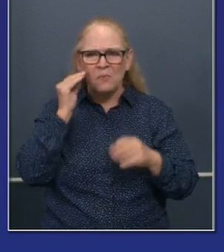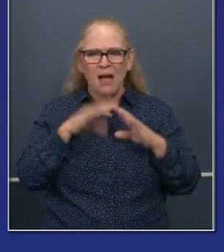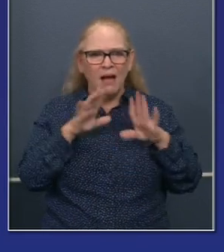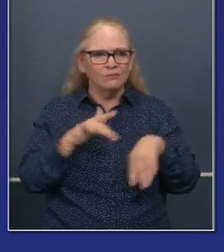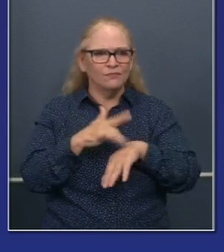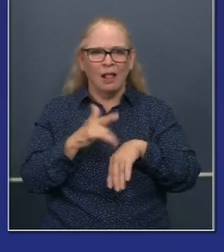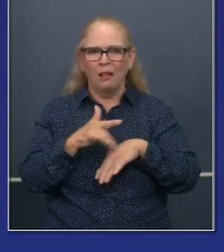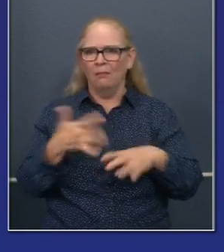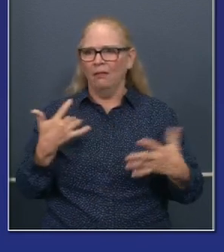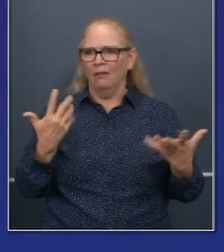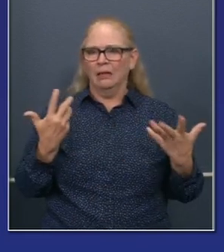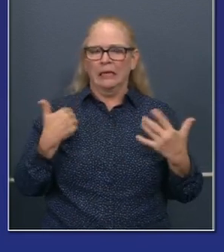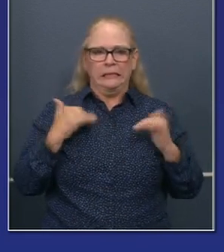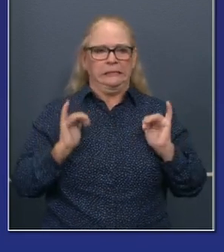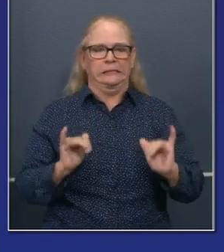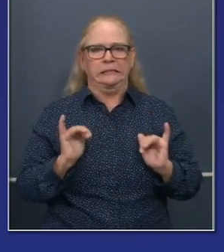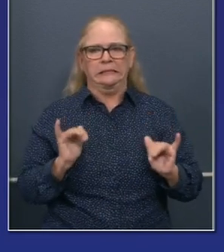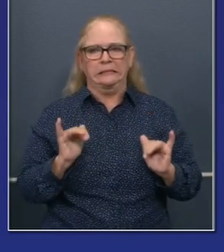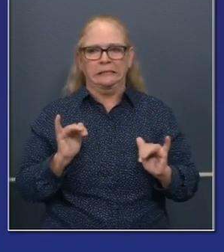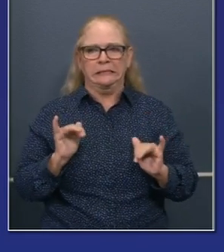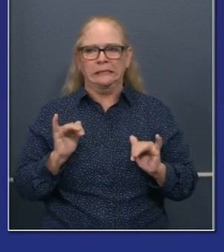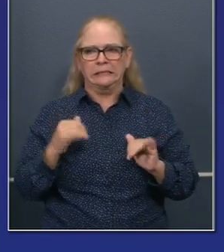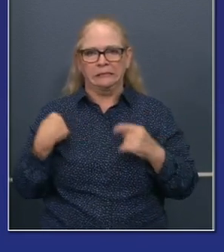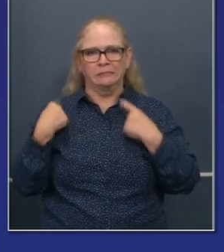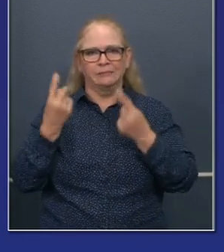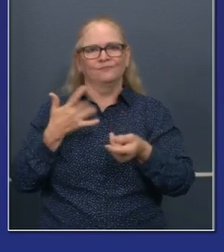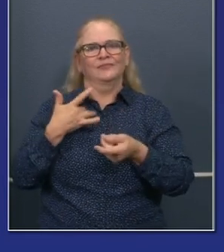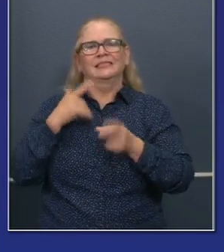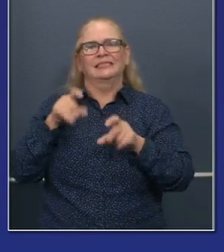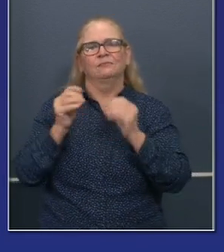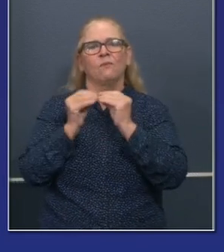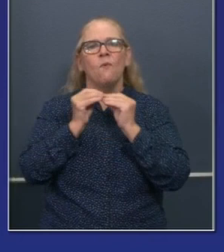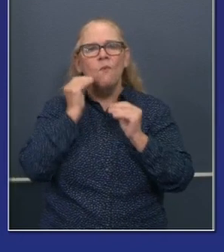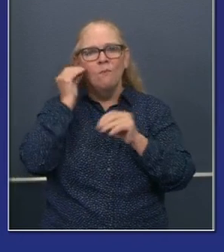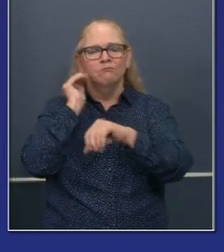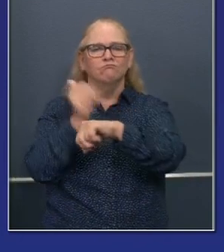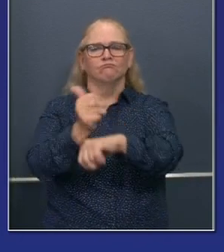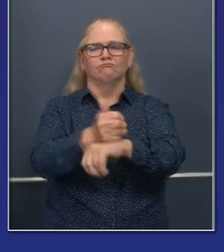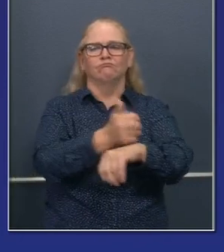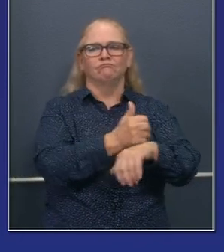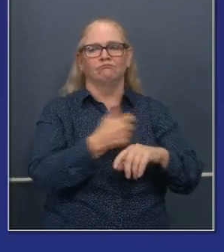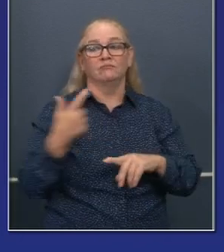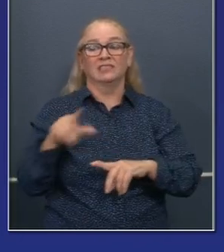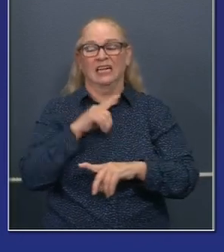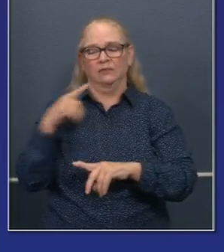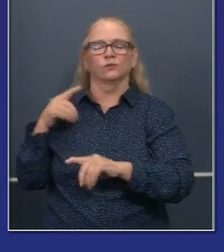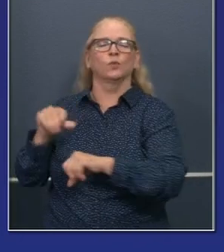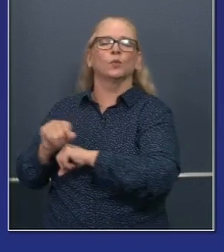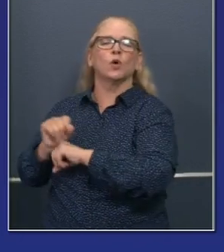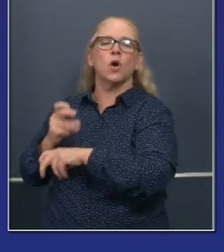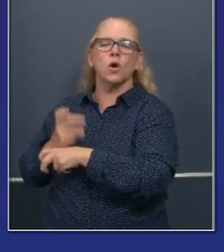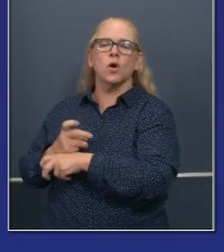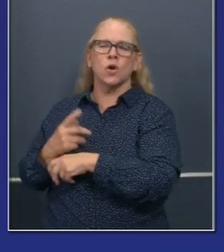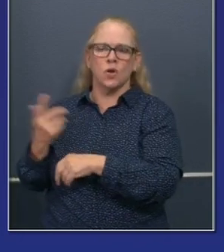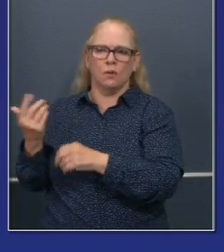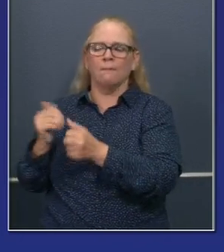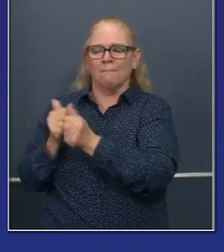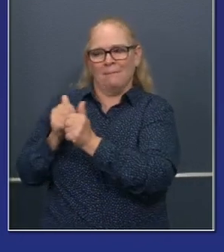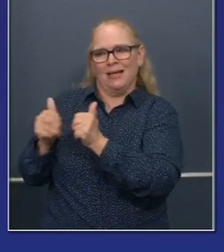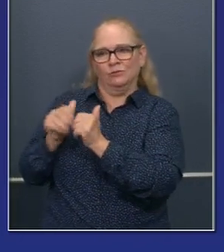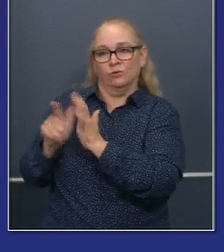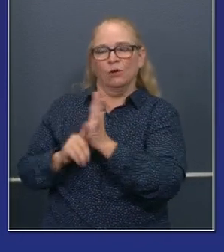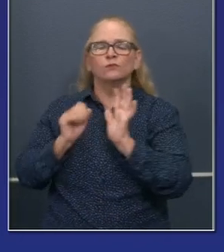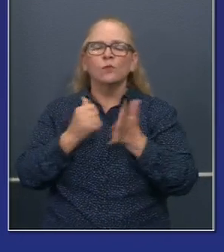And I think some of these bills, uh, will move in that direction with caveats, with amendments, with considerations,